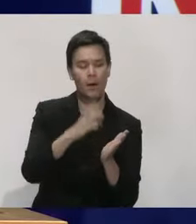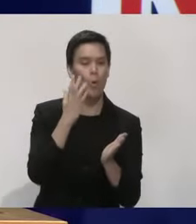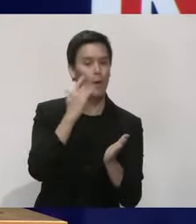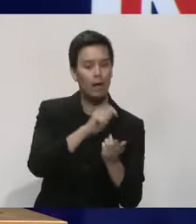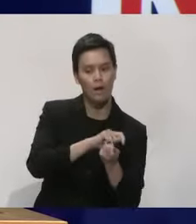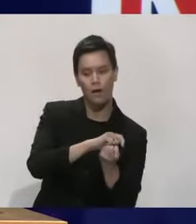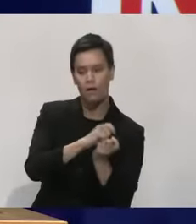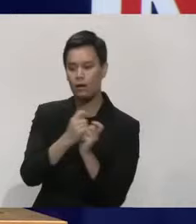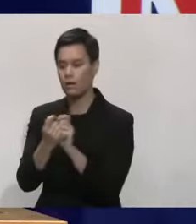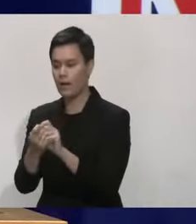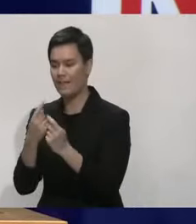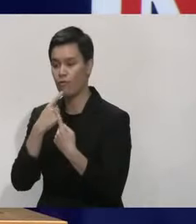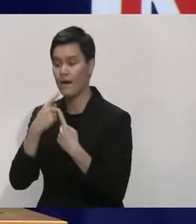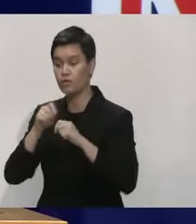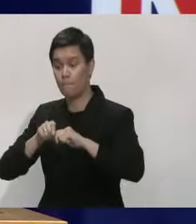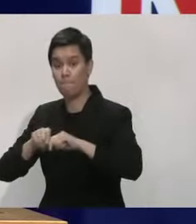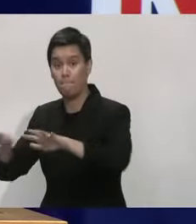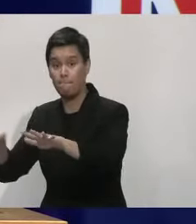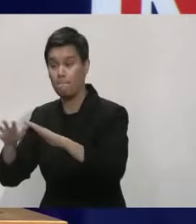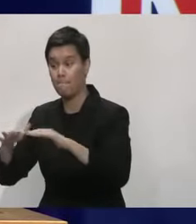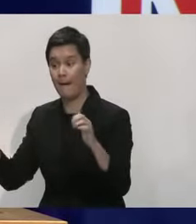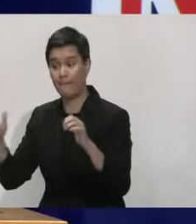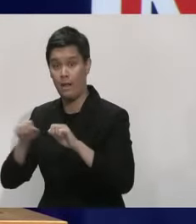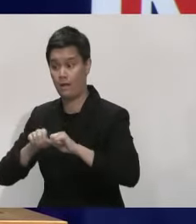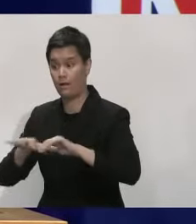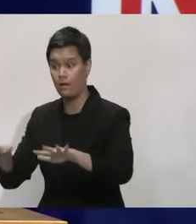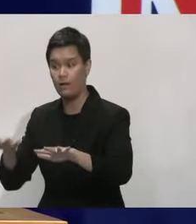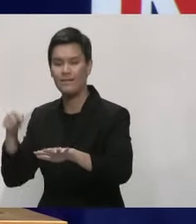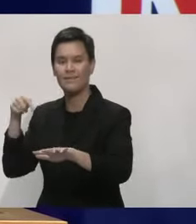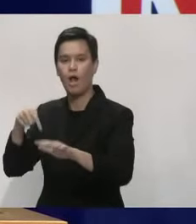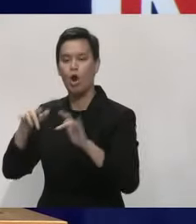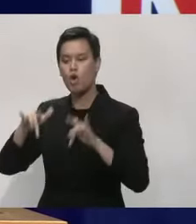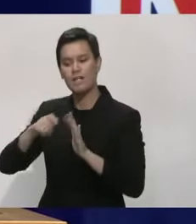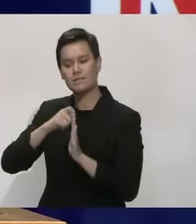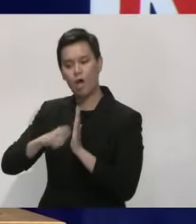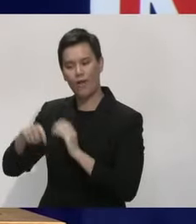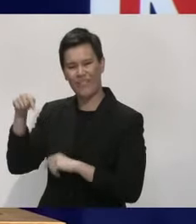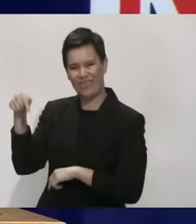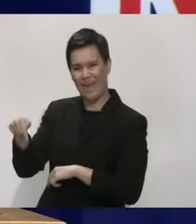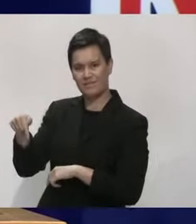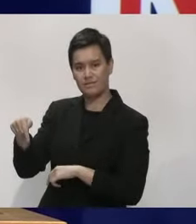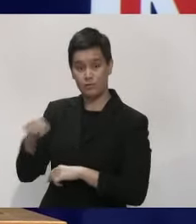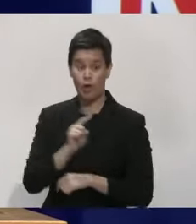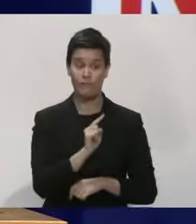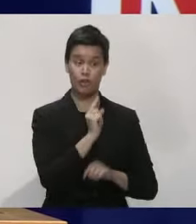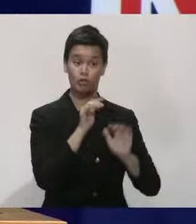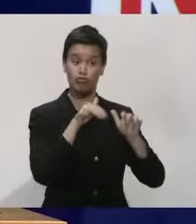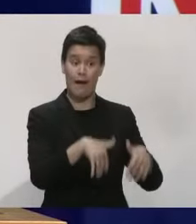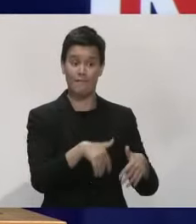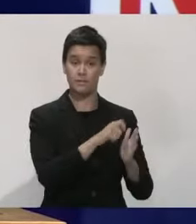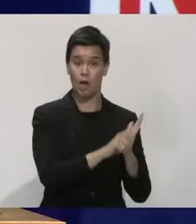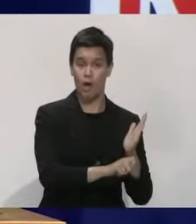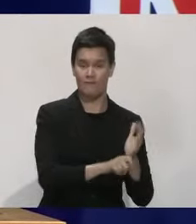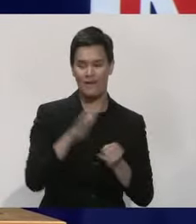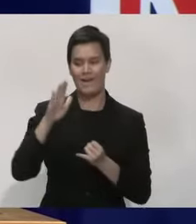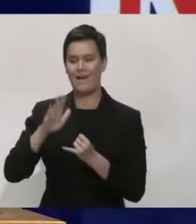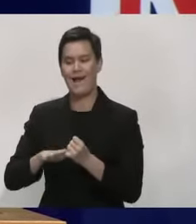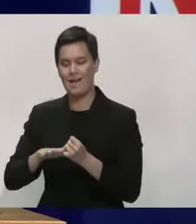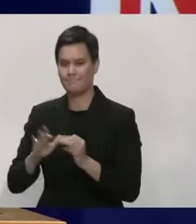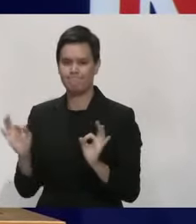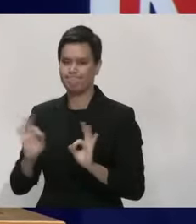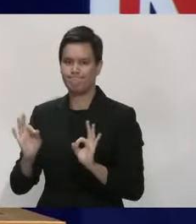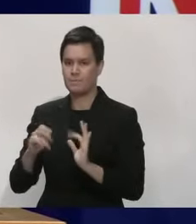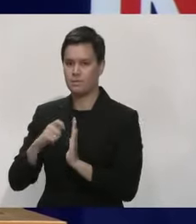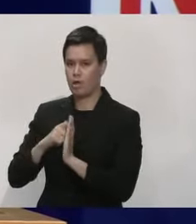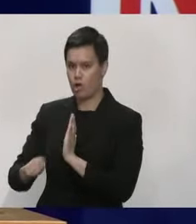and that a senior responsible officer should have signed it out as a final step. That didn't happen and put in place a process to prevent that